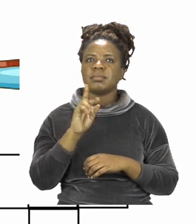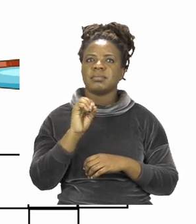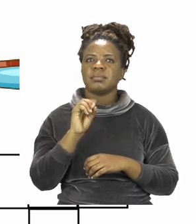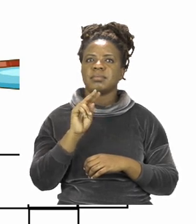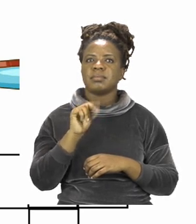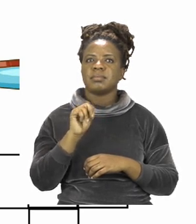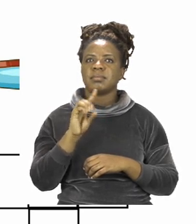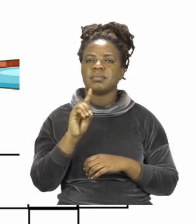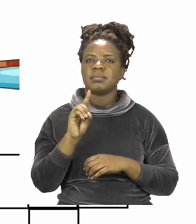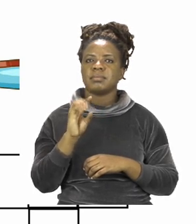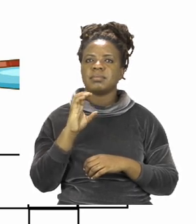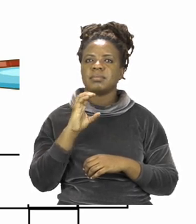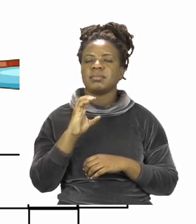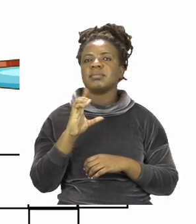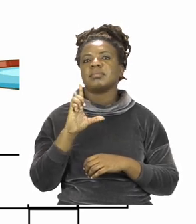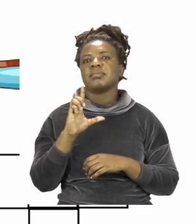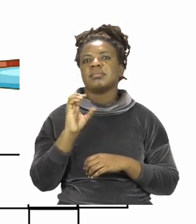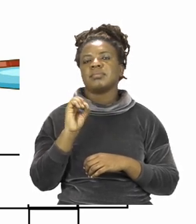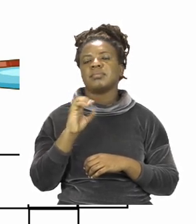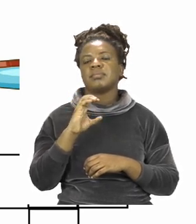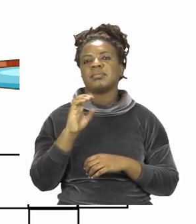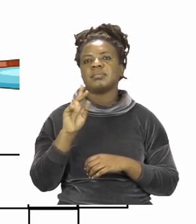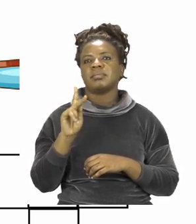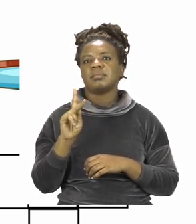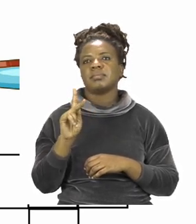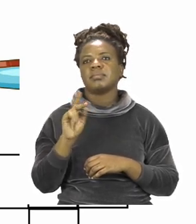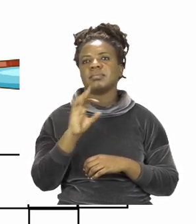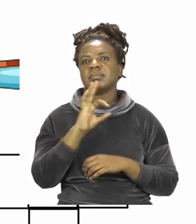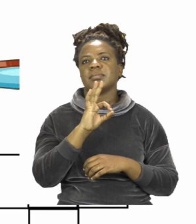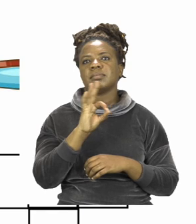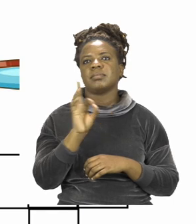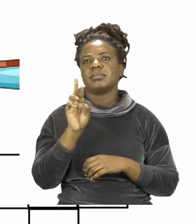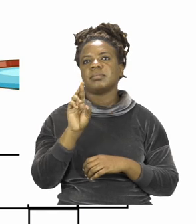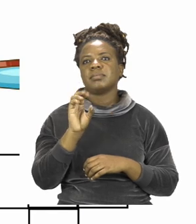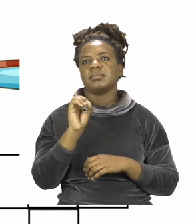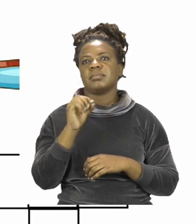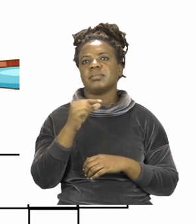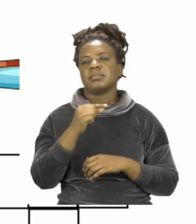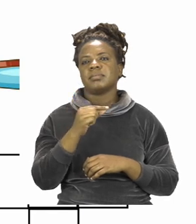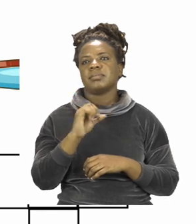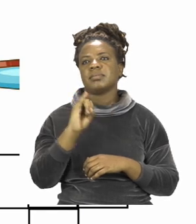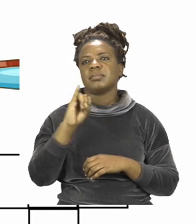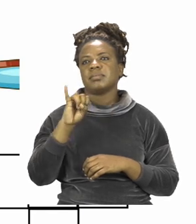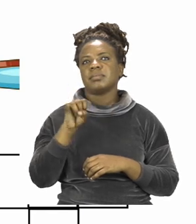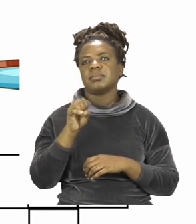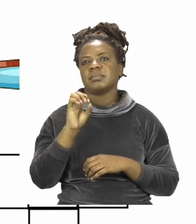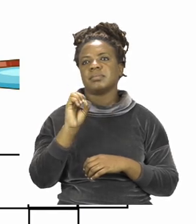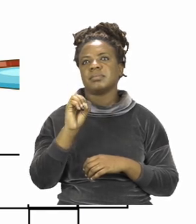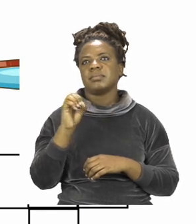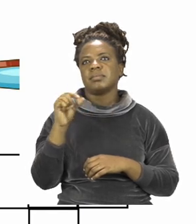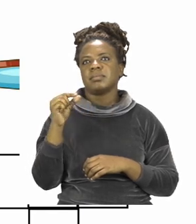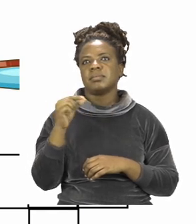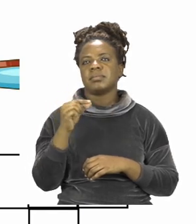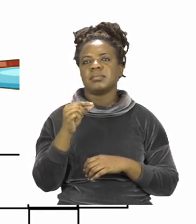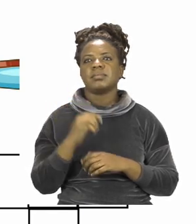pond, clock, frog, jog.